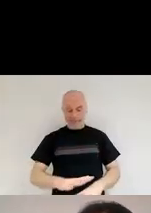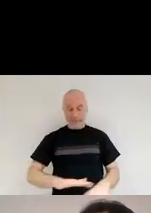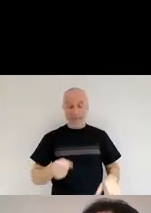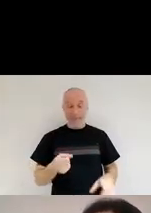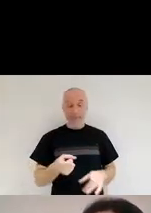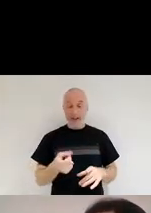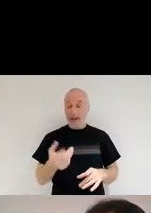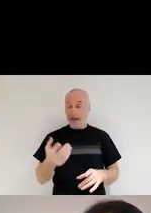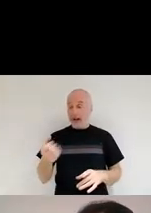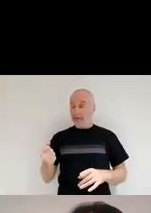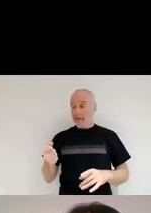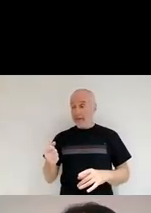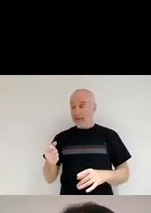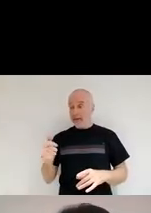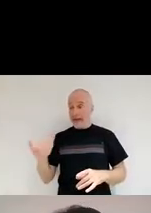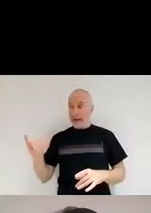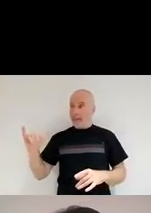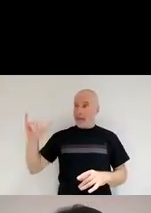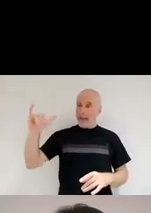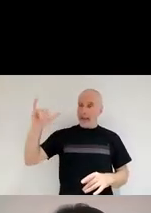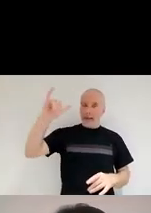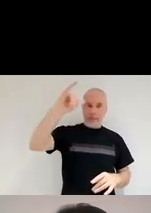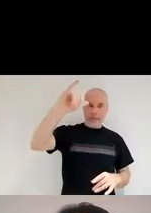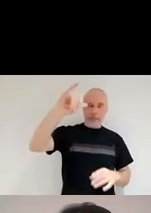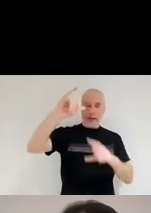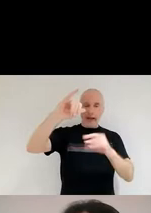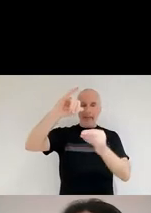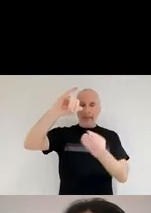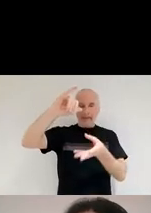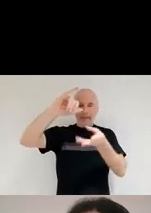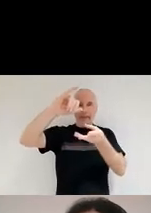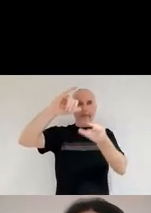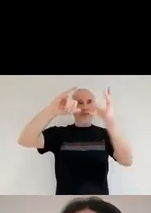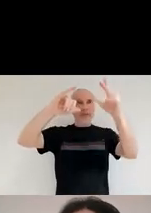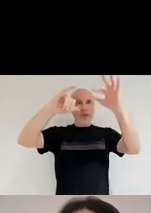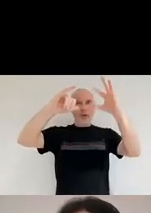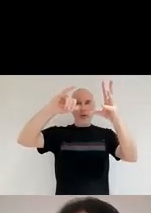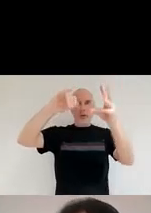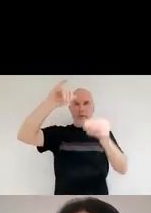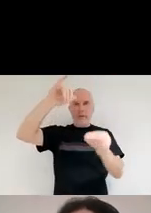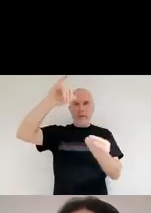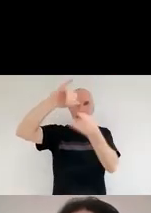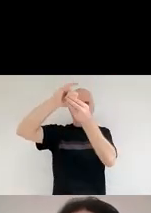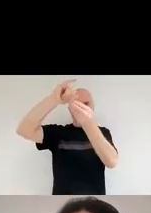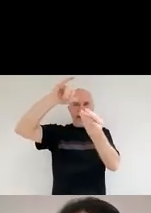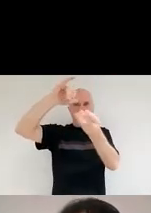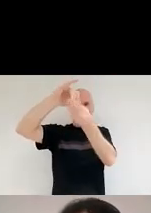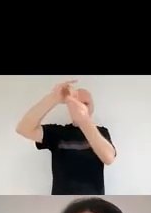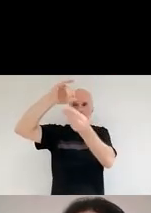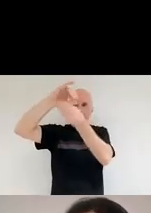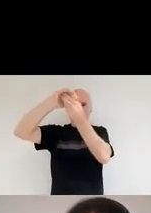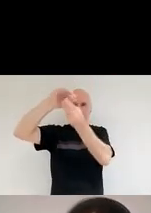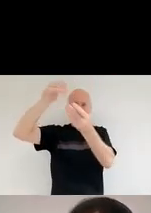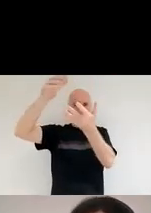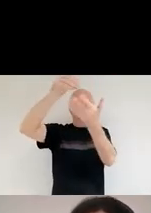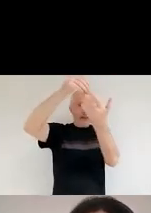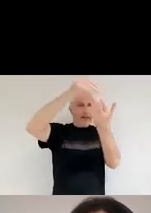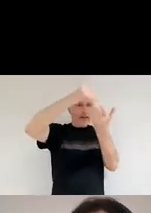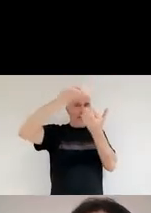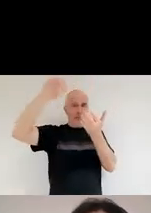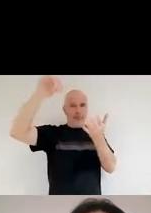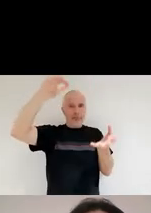that collected this dust and brought them to laboratories where we can look at this dust and see its composition and see how it looks like.